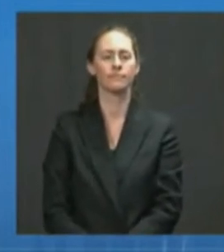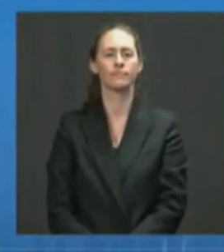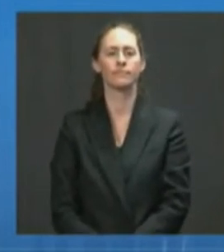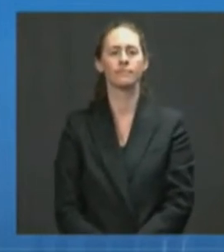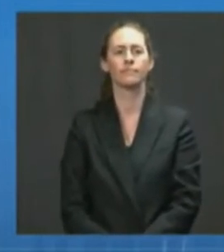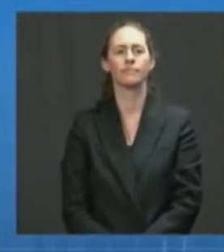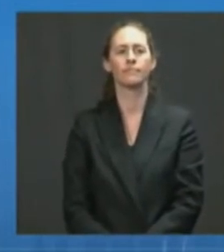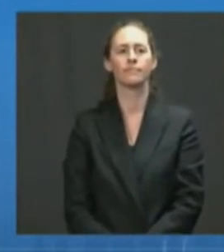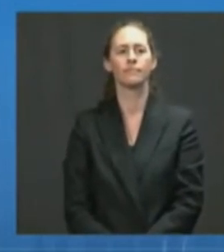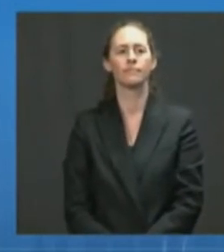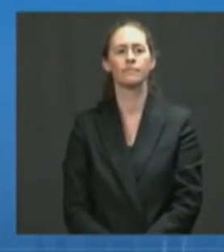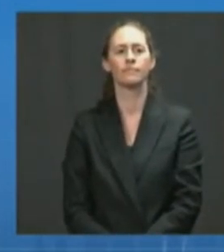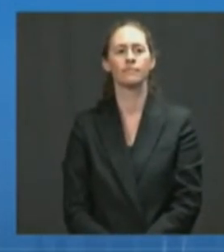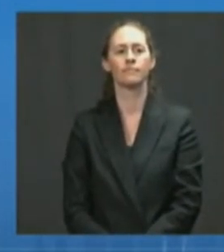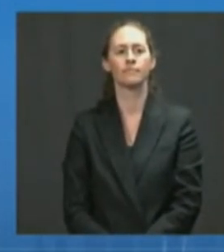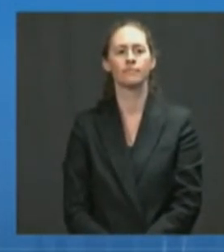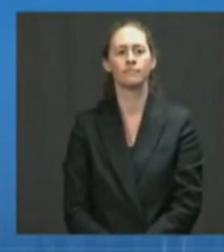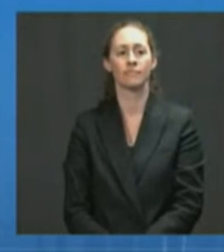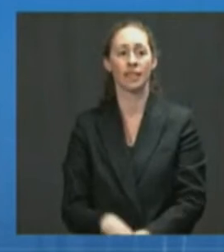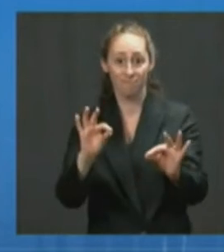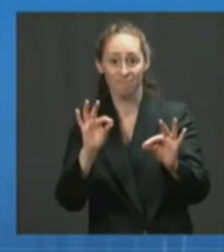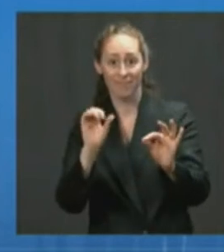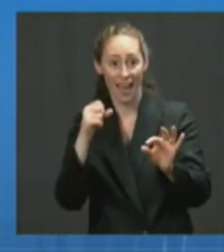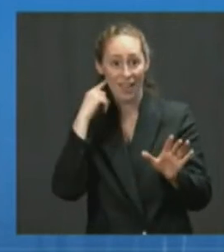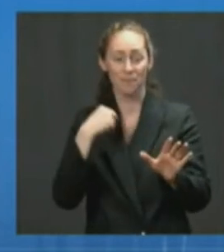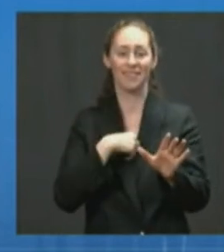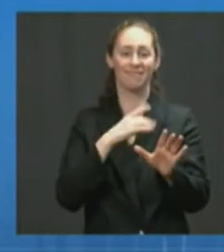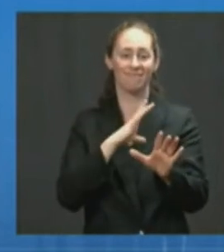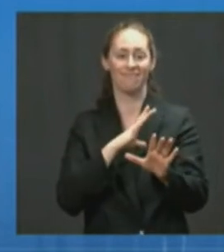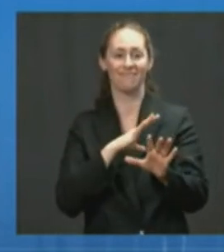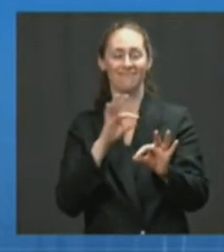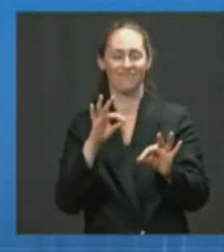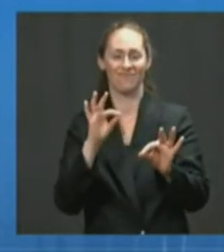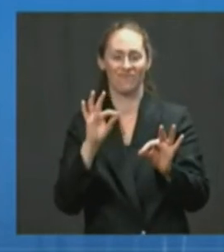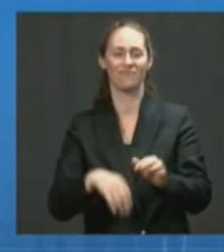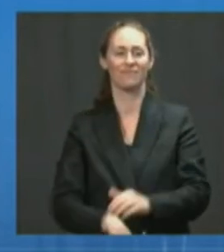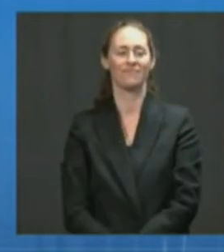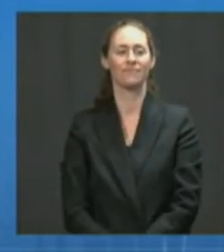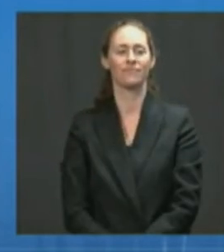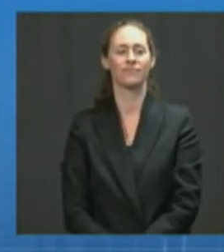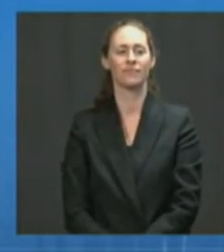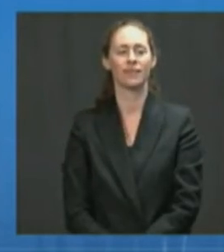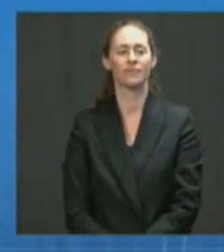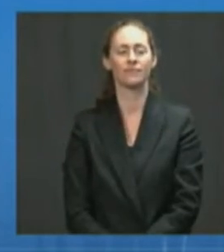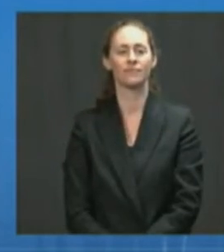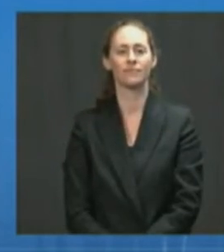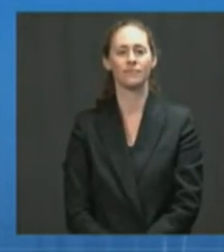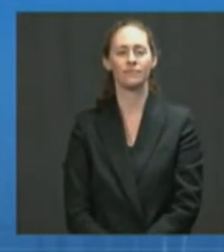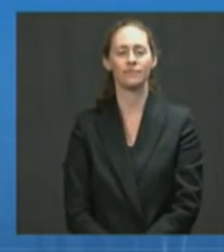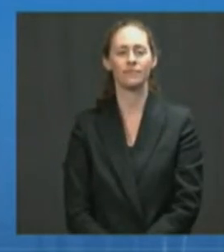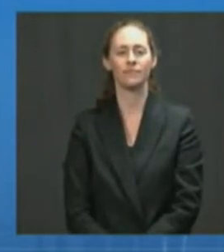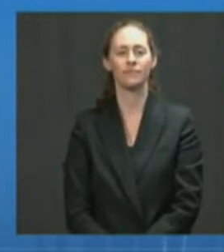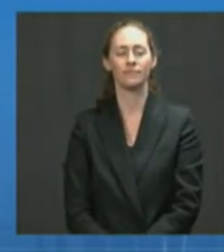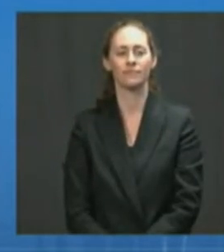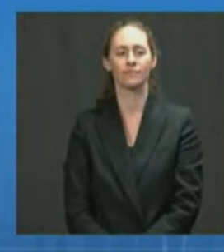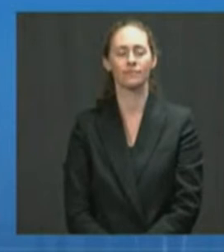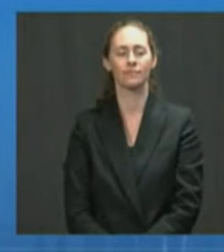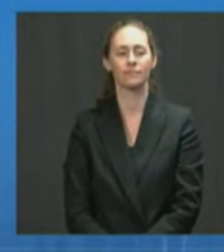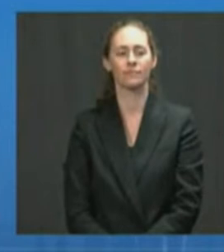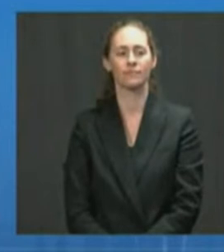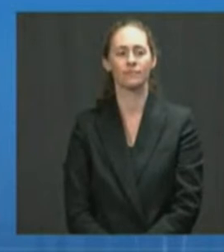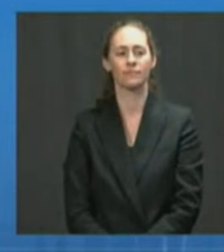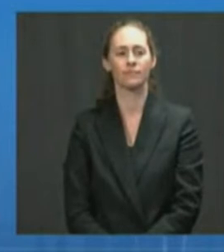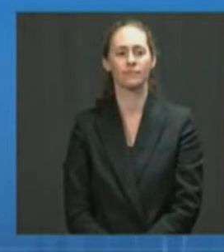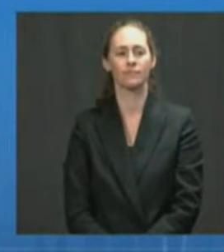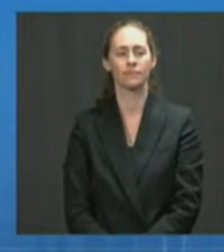Okay, great. Just want to make sure that you can hear me. Yes. All right. Thank you so much. Thank Perhaps it's the question for Dr. Fauci, who